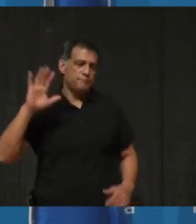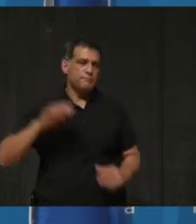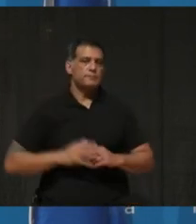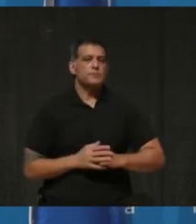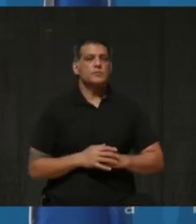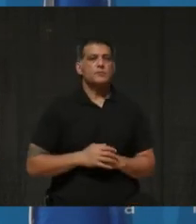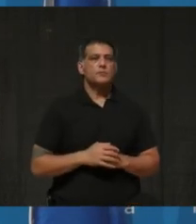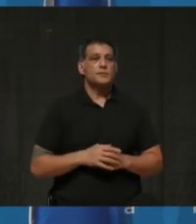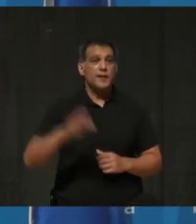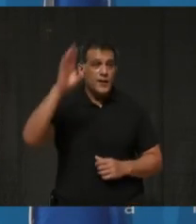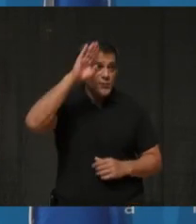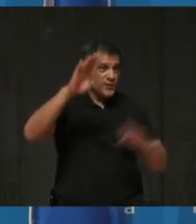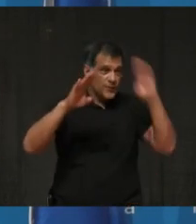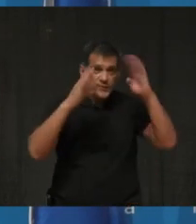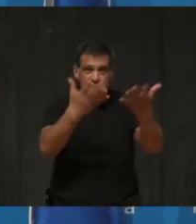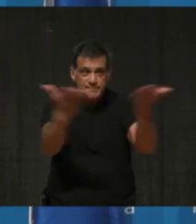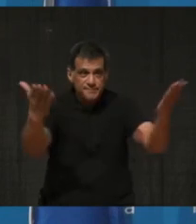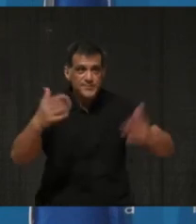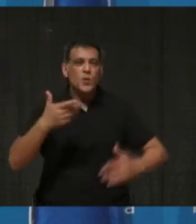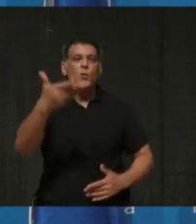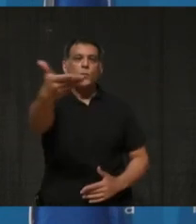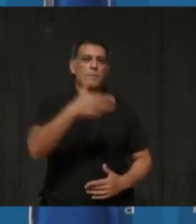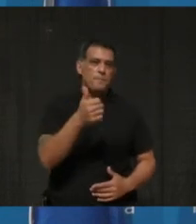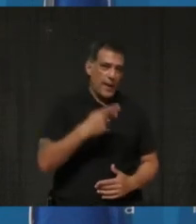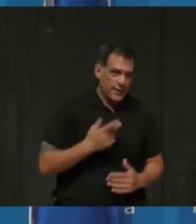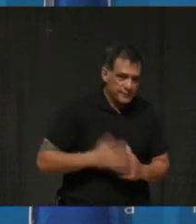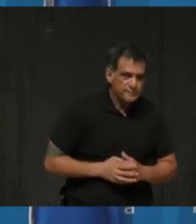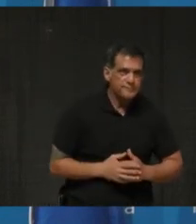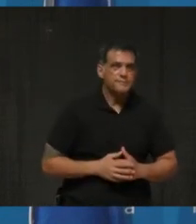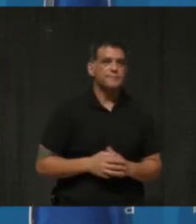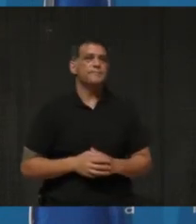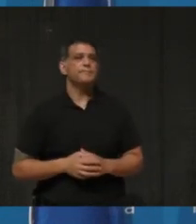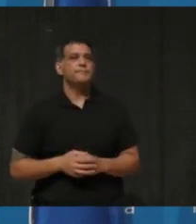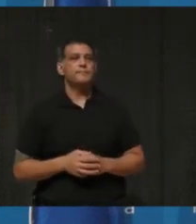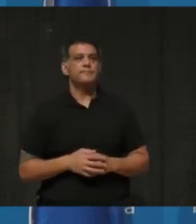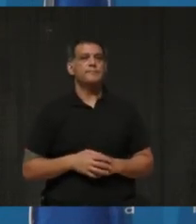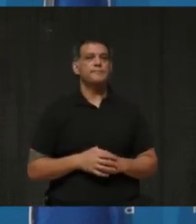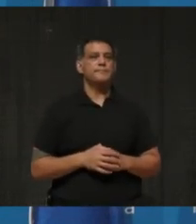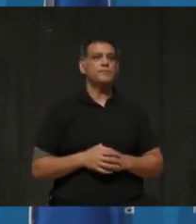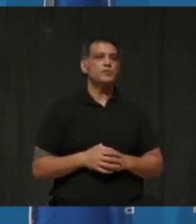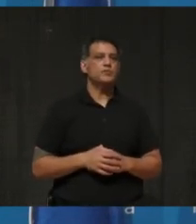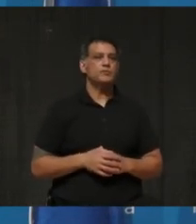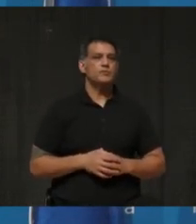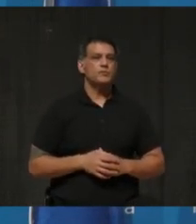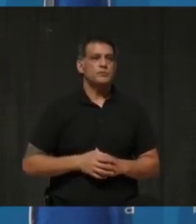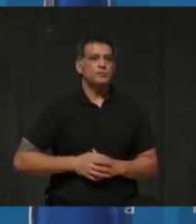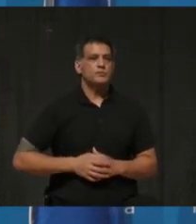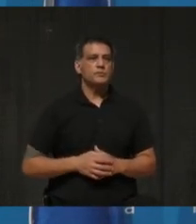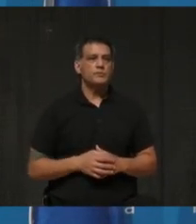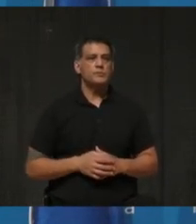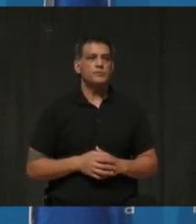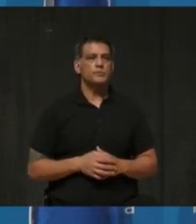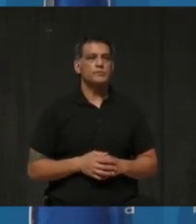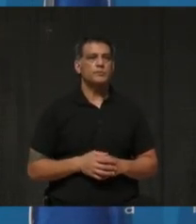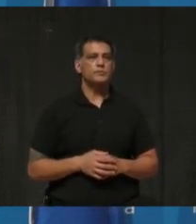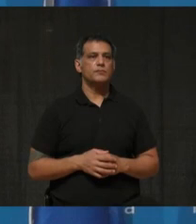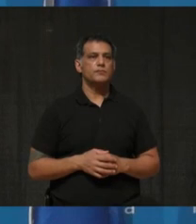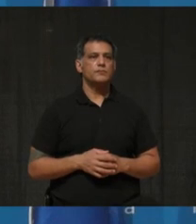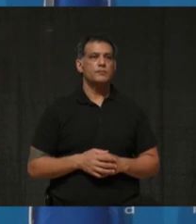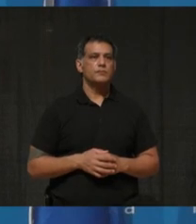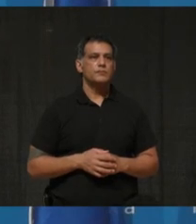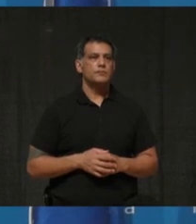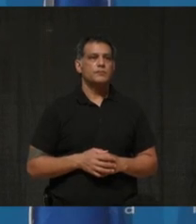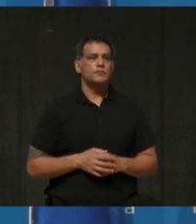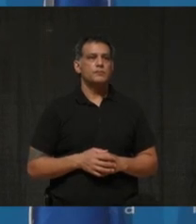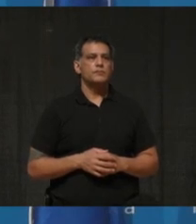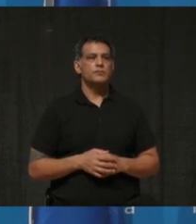Hi, Mayor Crumby. How are you? Welcome, Khaled. Now, just to, again, touch on the highway. What